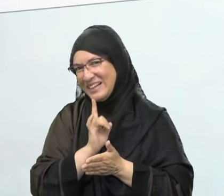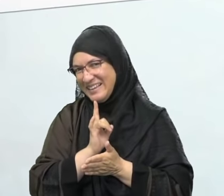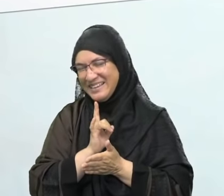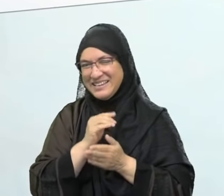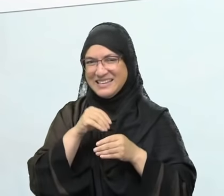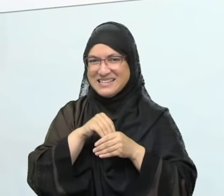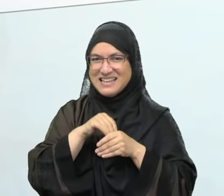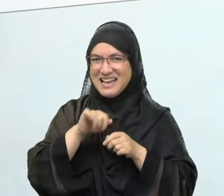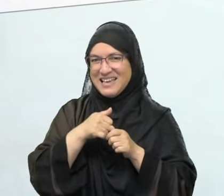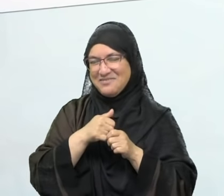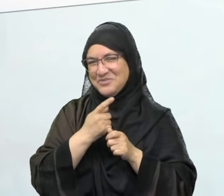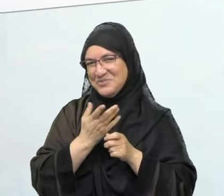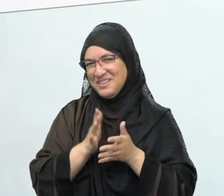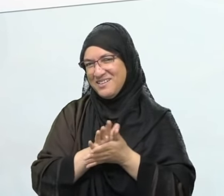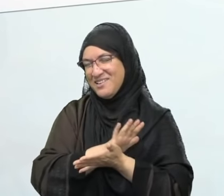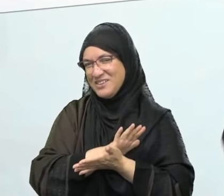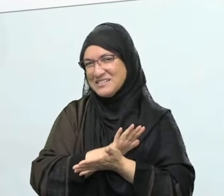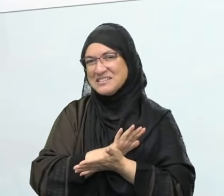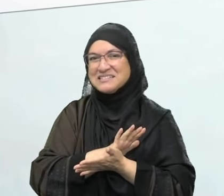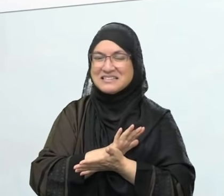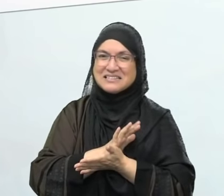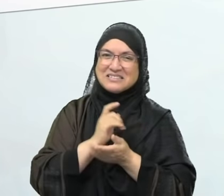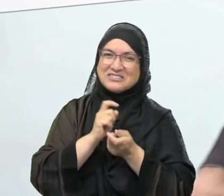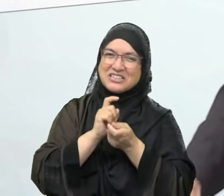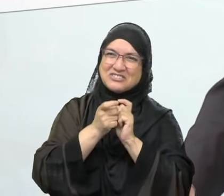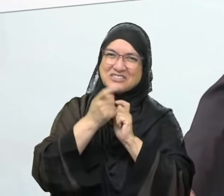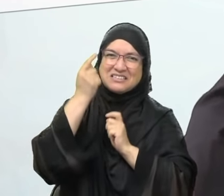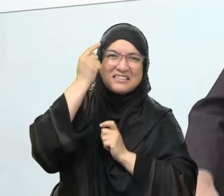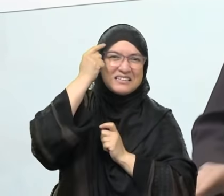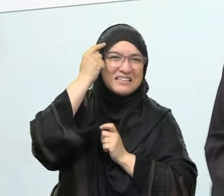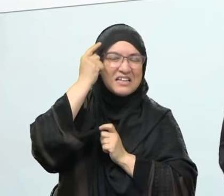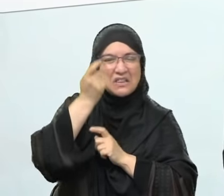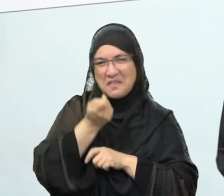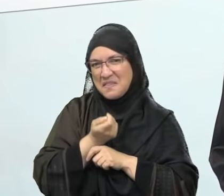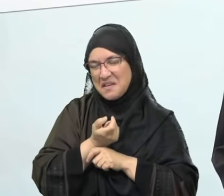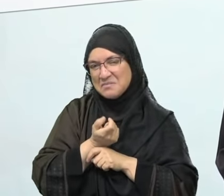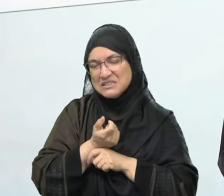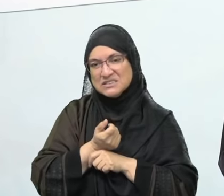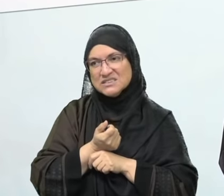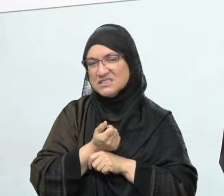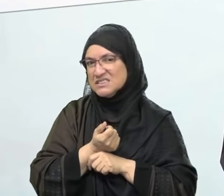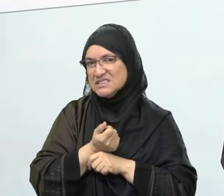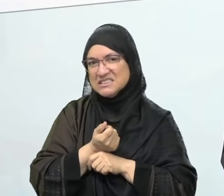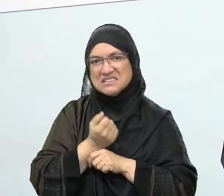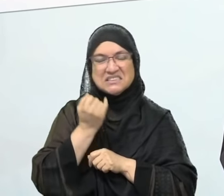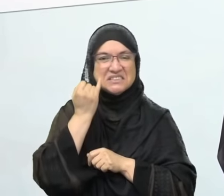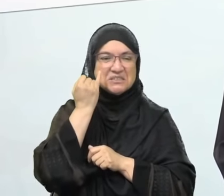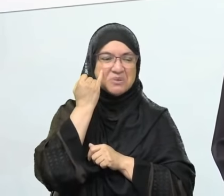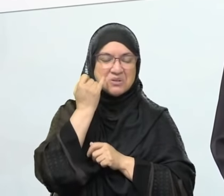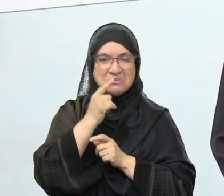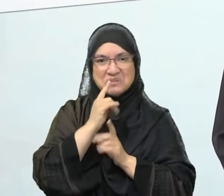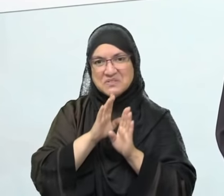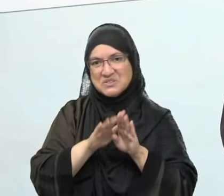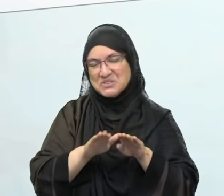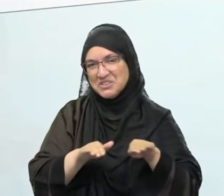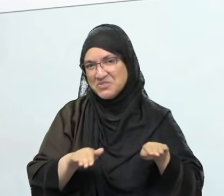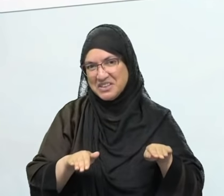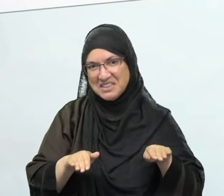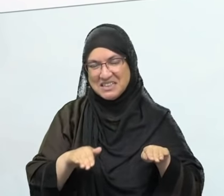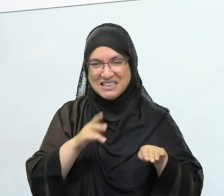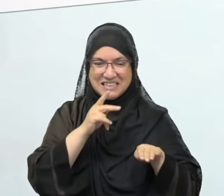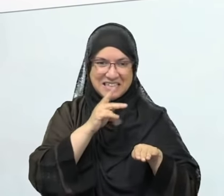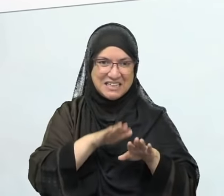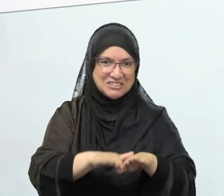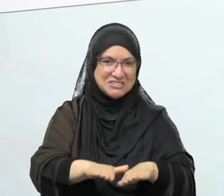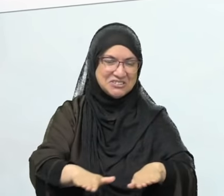conversation? Is it a lie in the case that what if I was dealing with a child, with a kid, right? And subhanAllah,